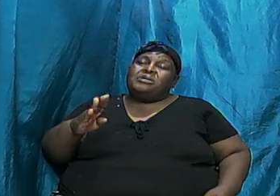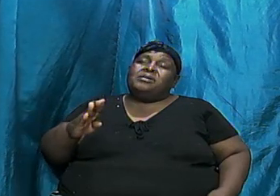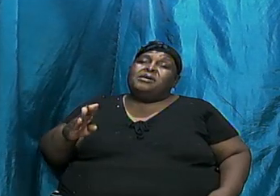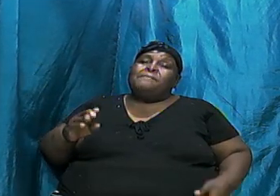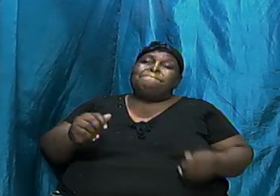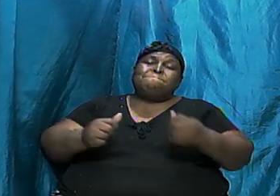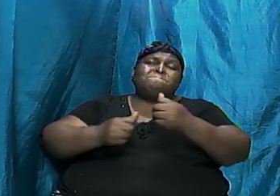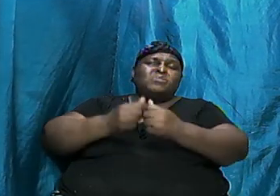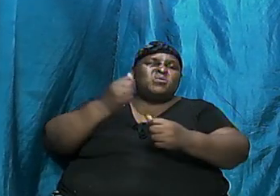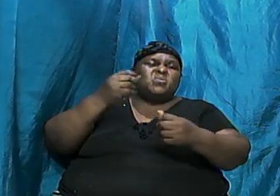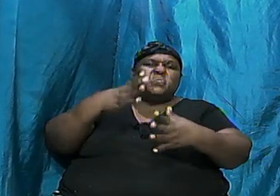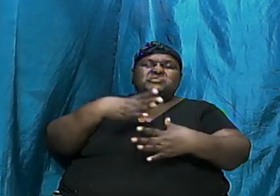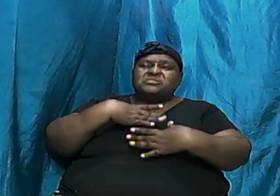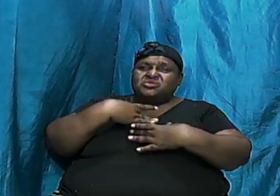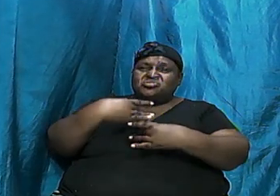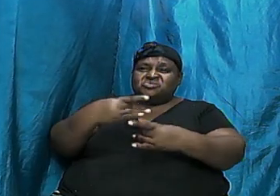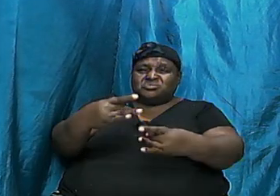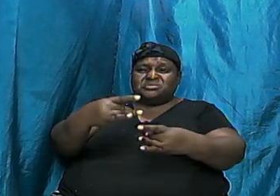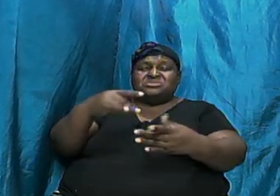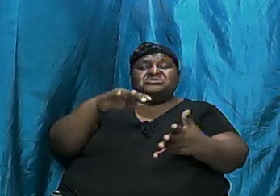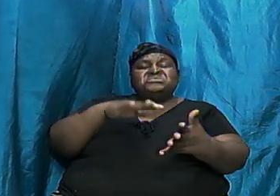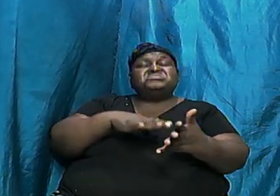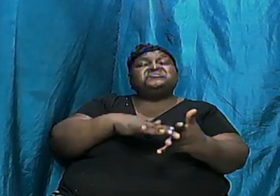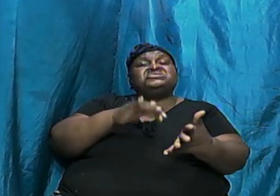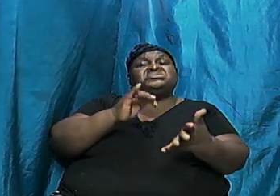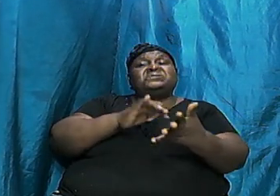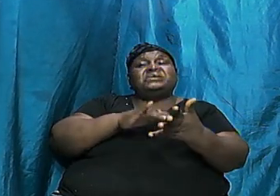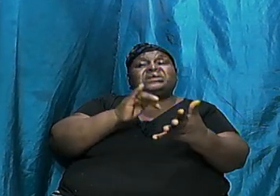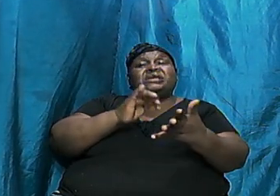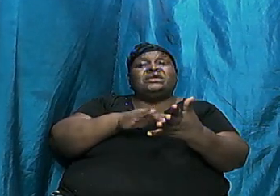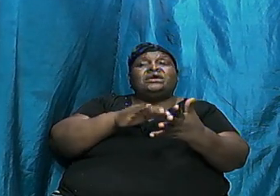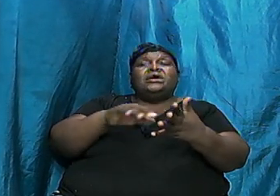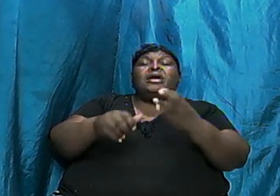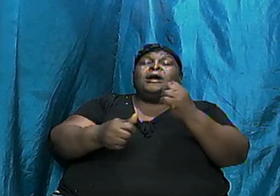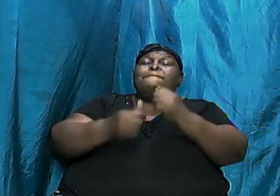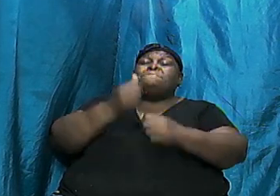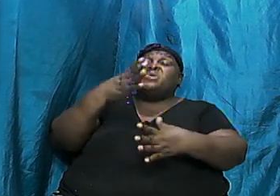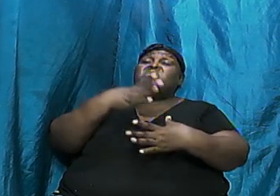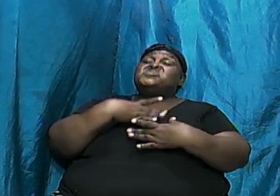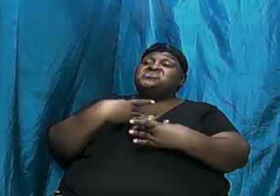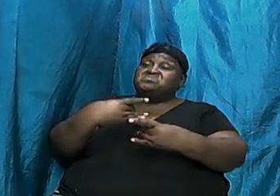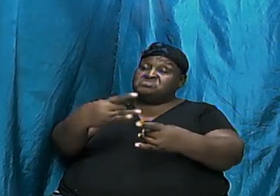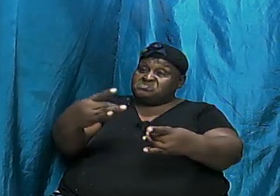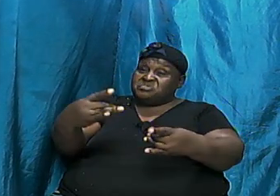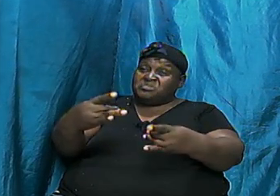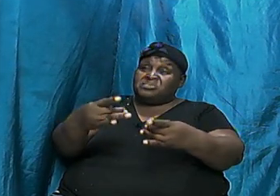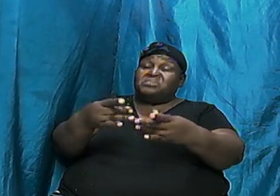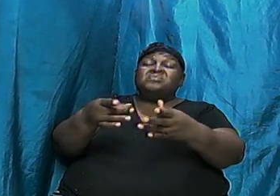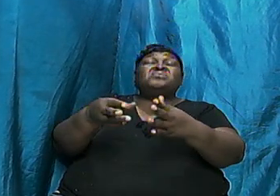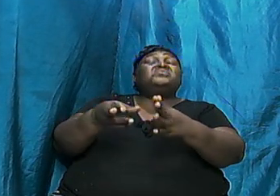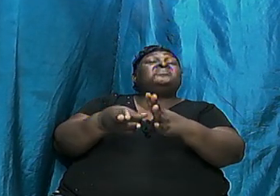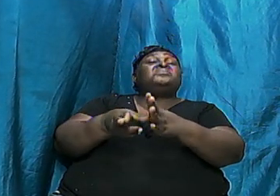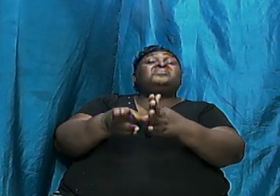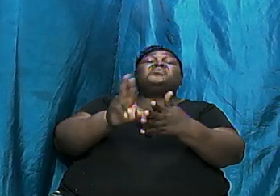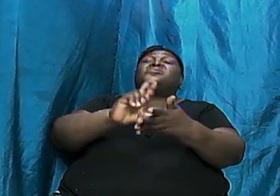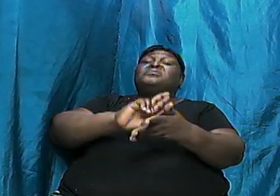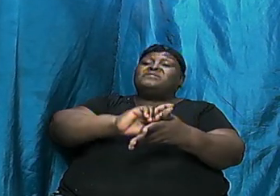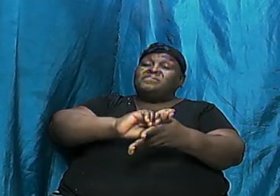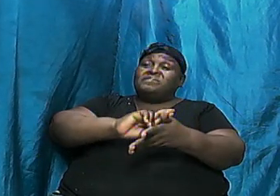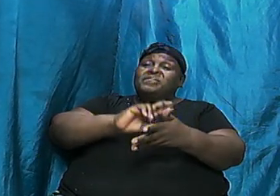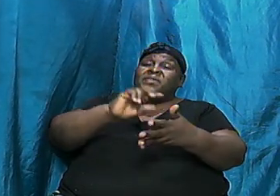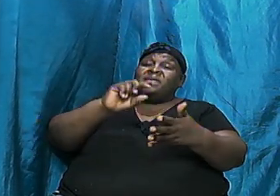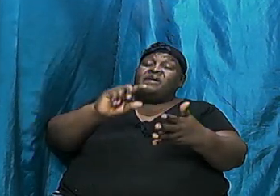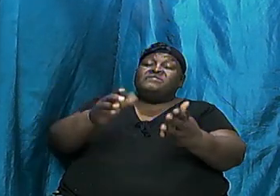most interesting study a most interesting review of this book and